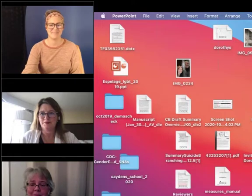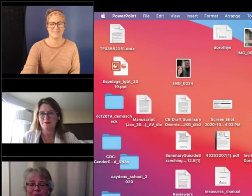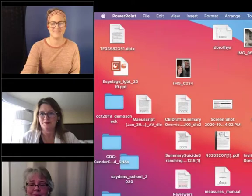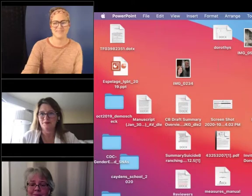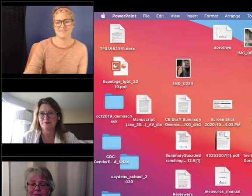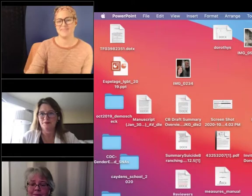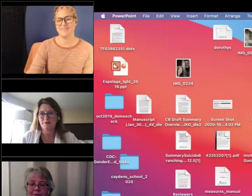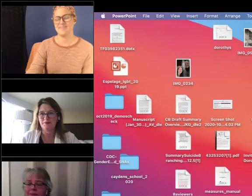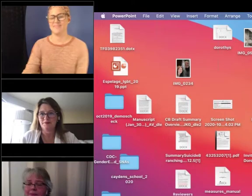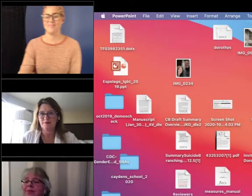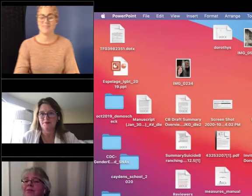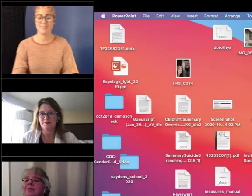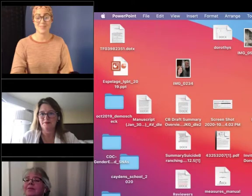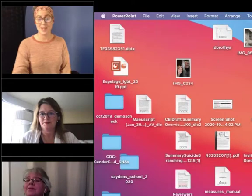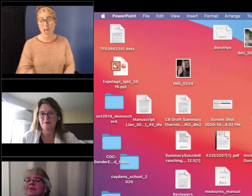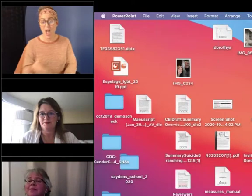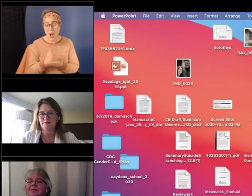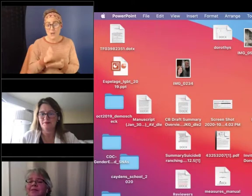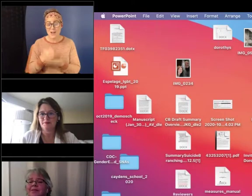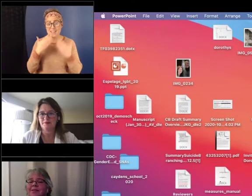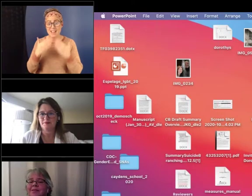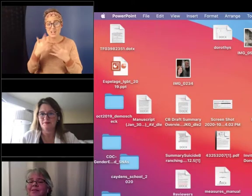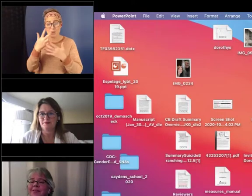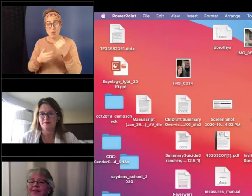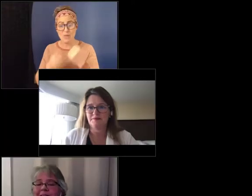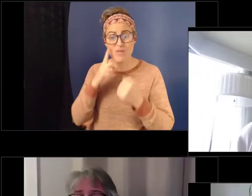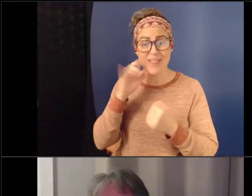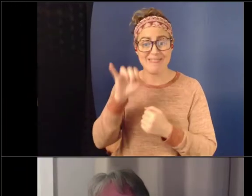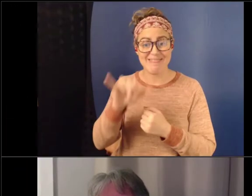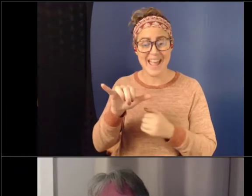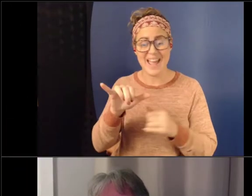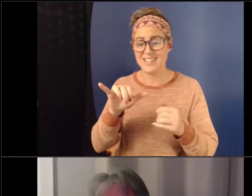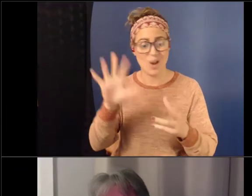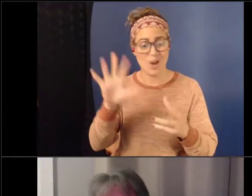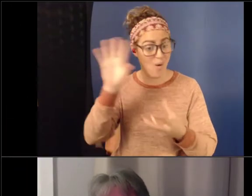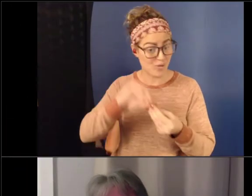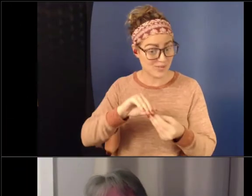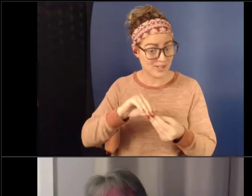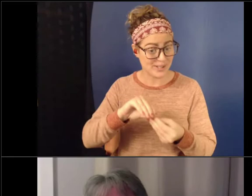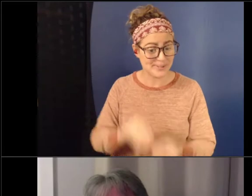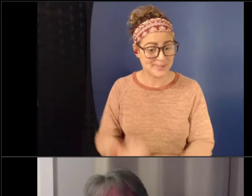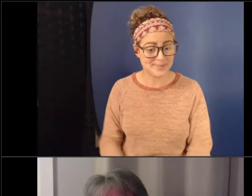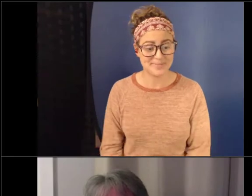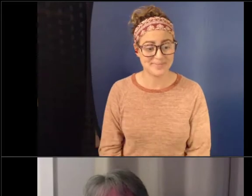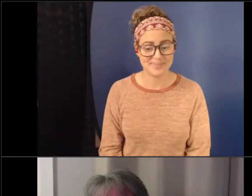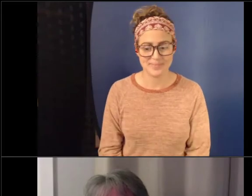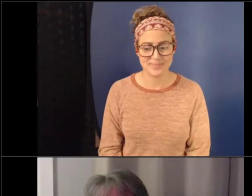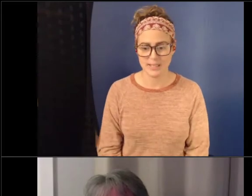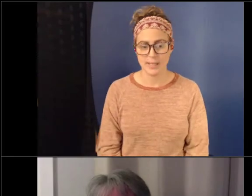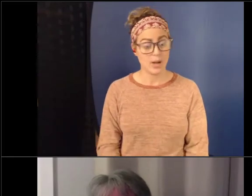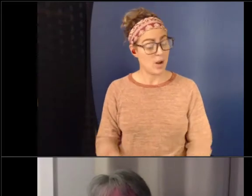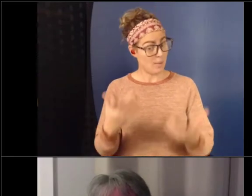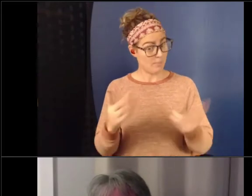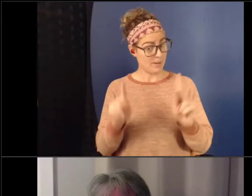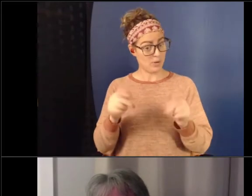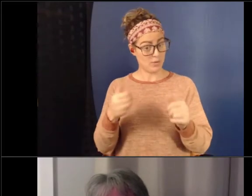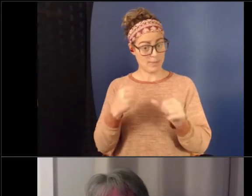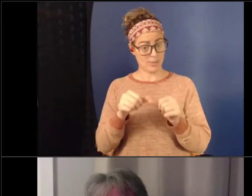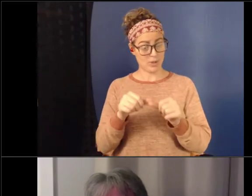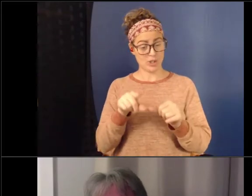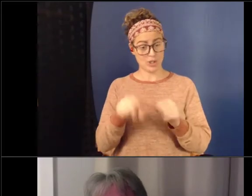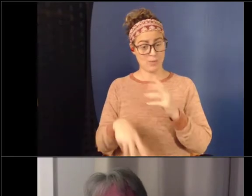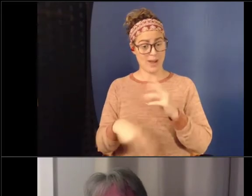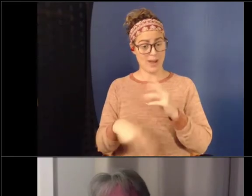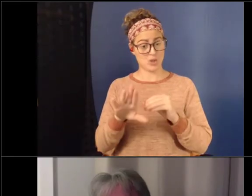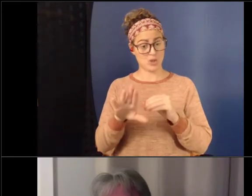All right, thank you both for that overview. Folks, remember, you can enter your questions